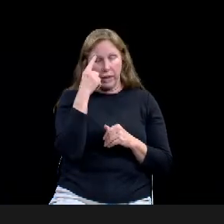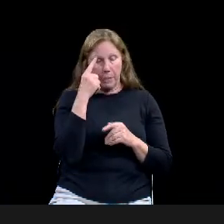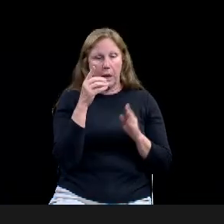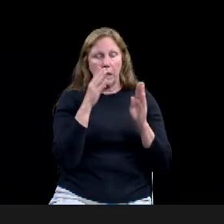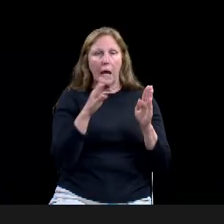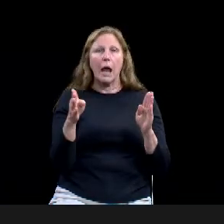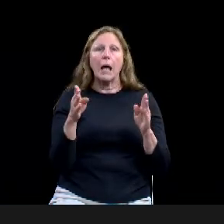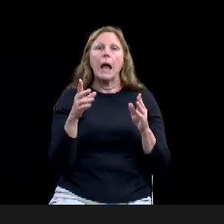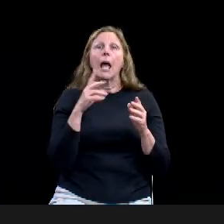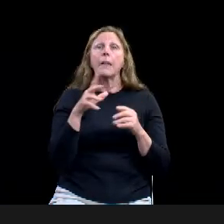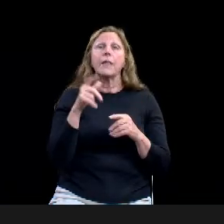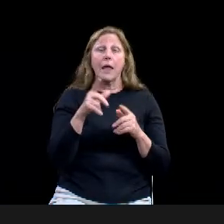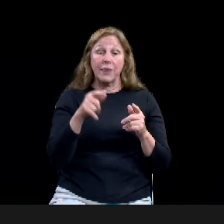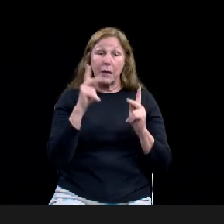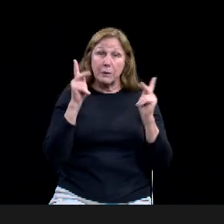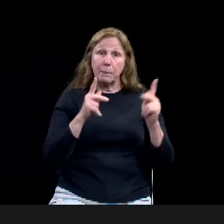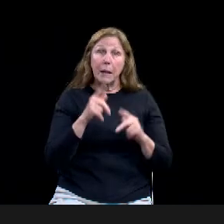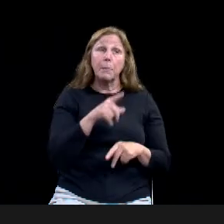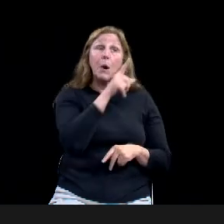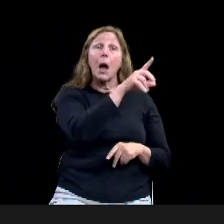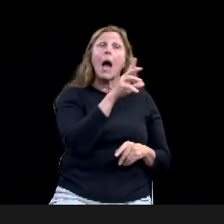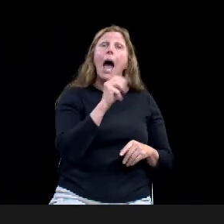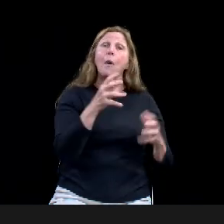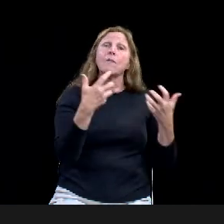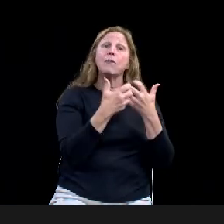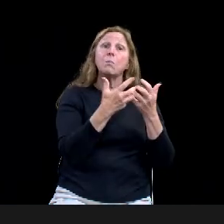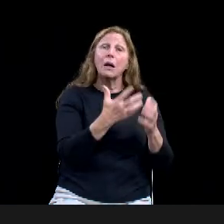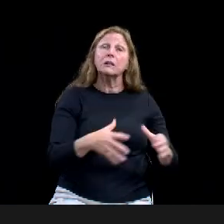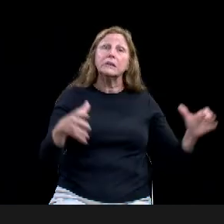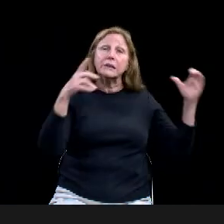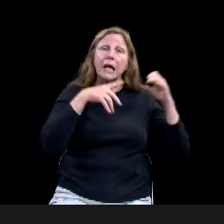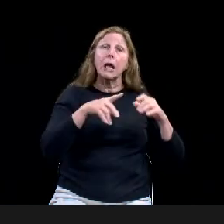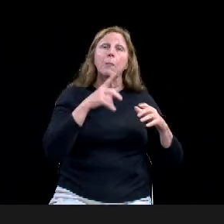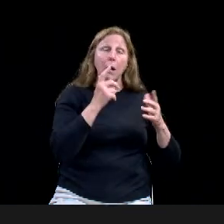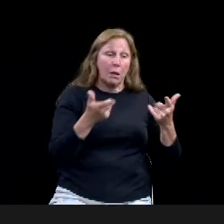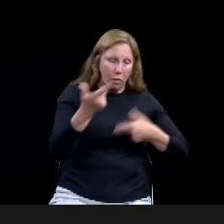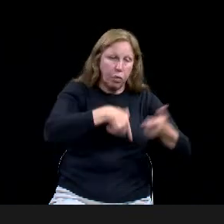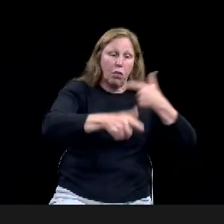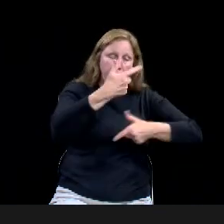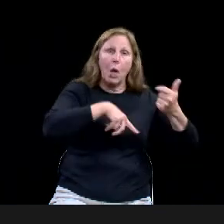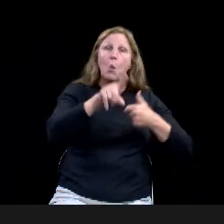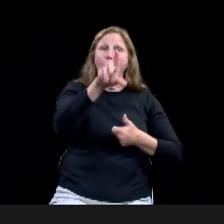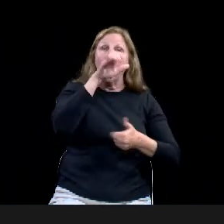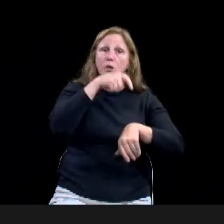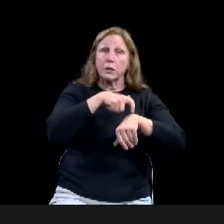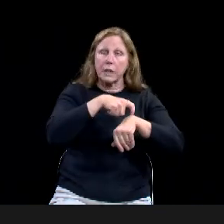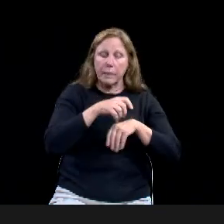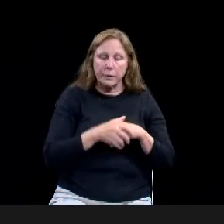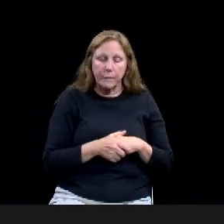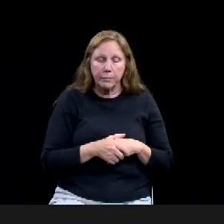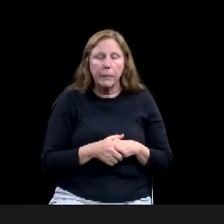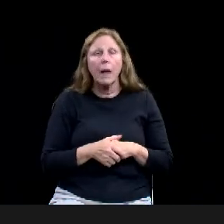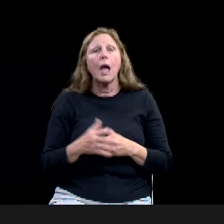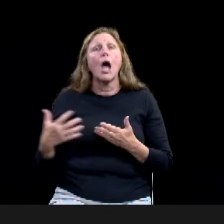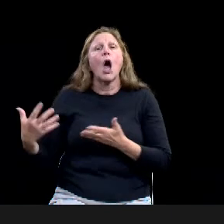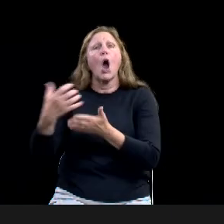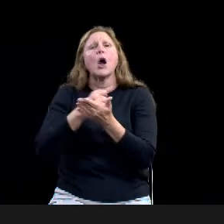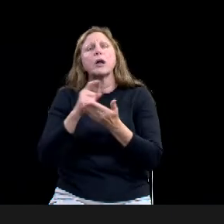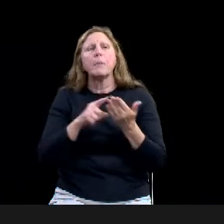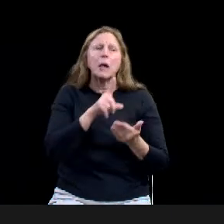estimated between 120 and 170 million dollars in tourism revenue over that period of time.